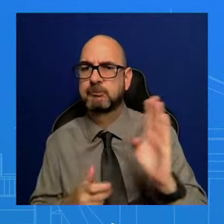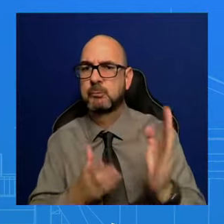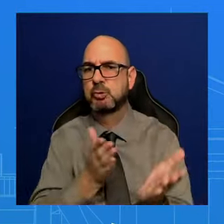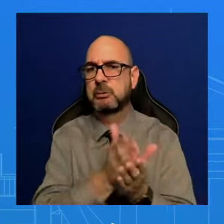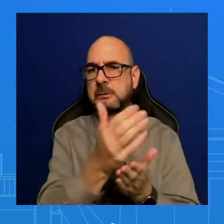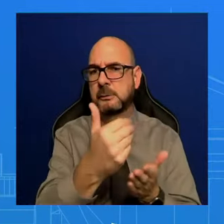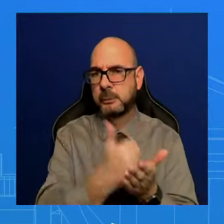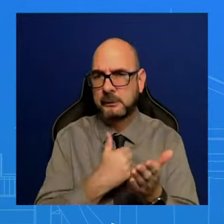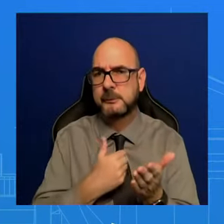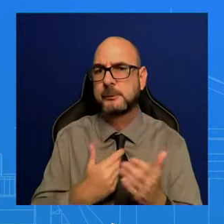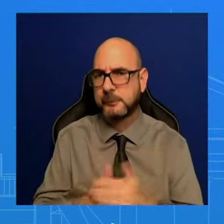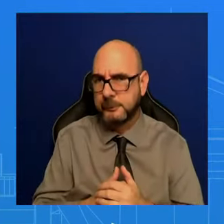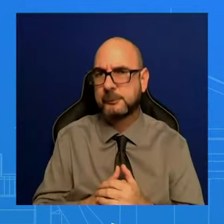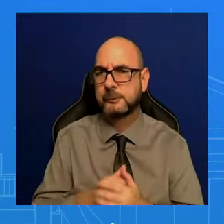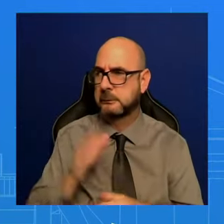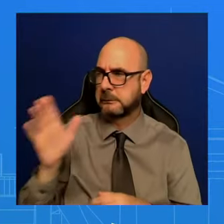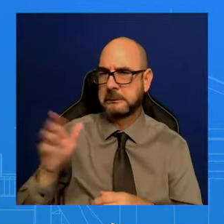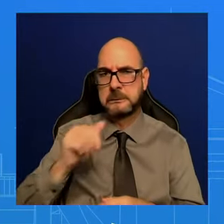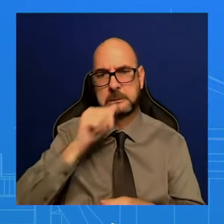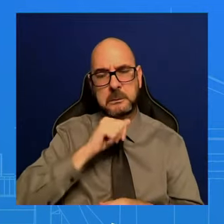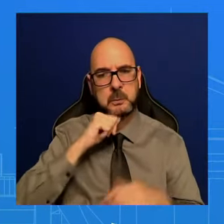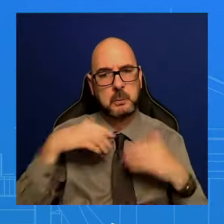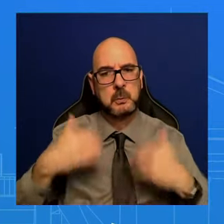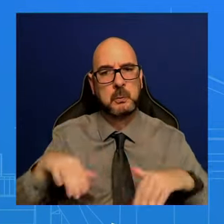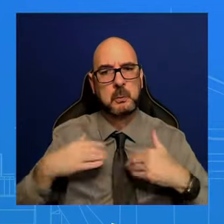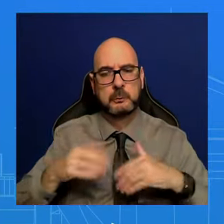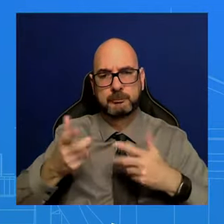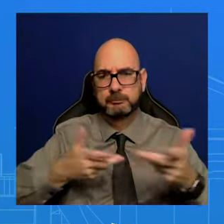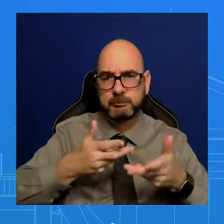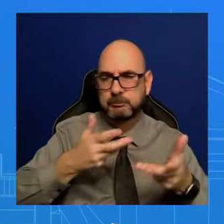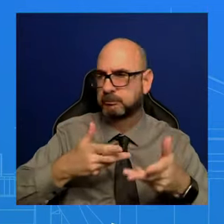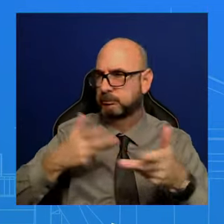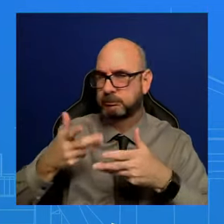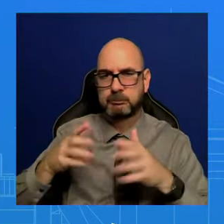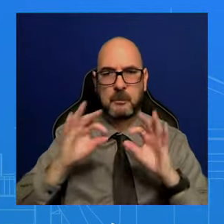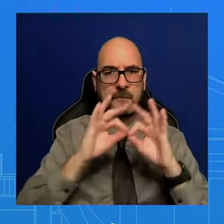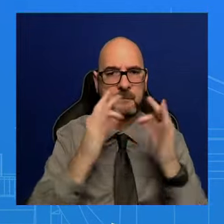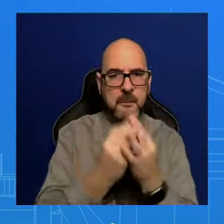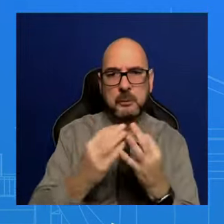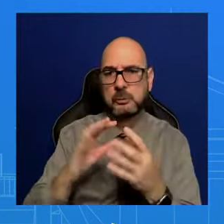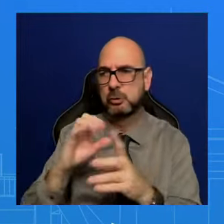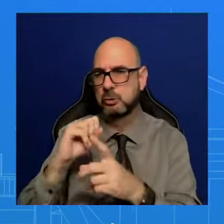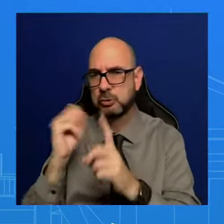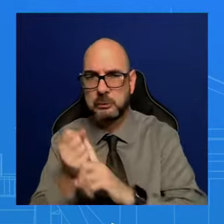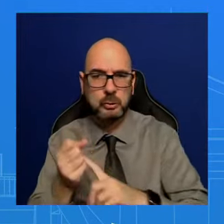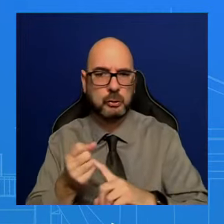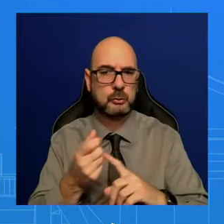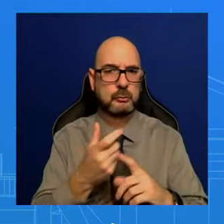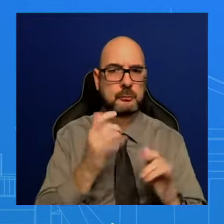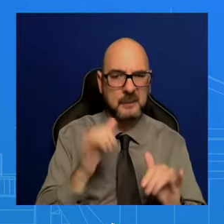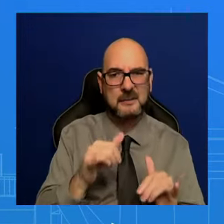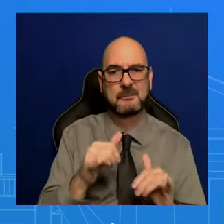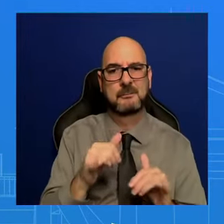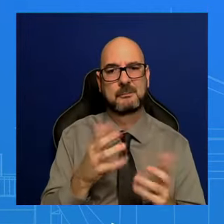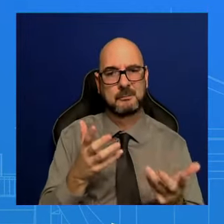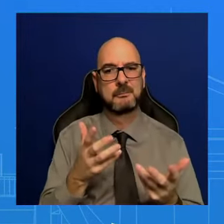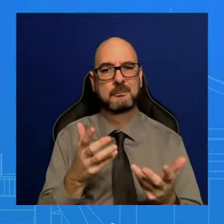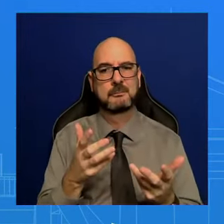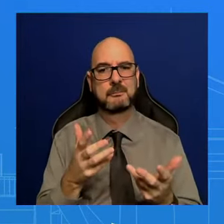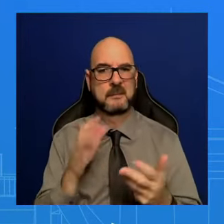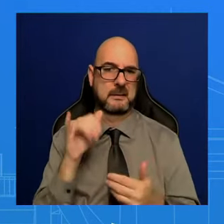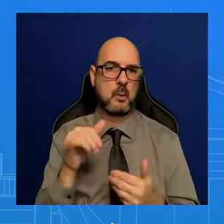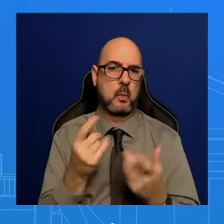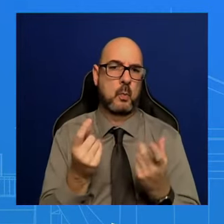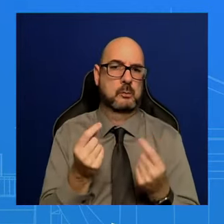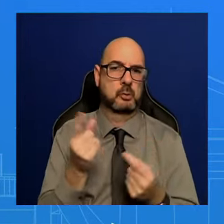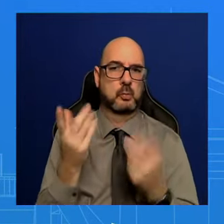He deals with what their family is dealing with. And so it's built on that. It's built on those conversations, that experience that